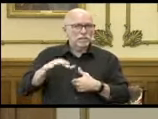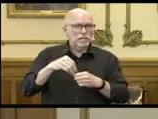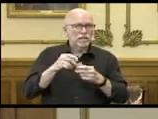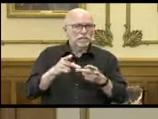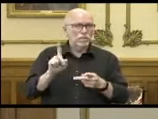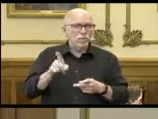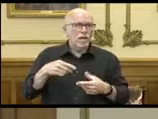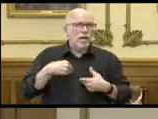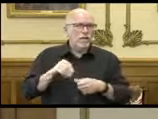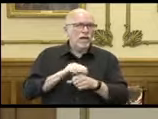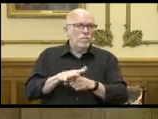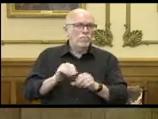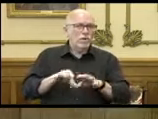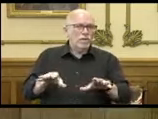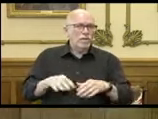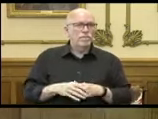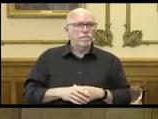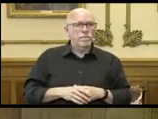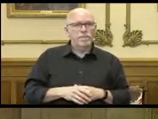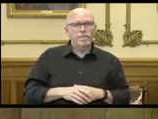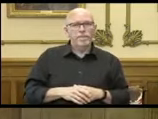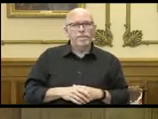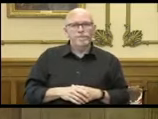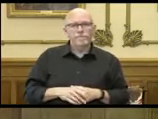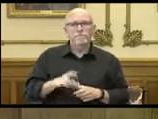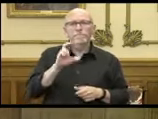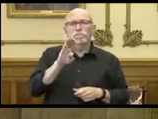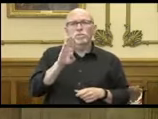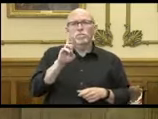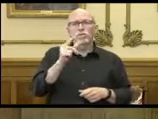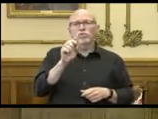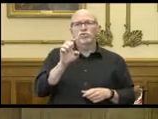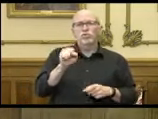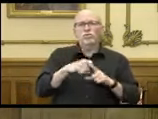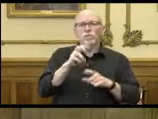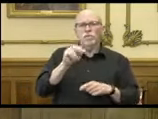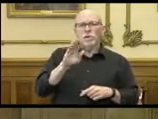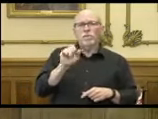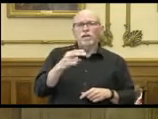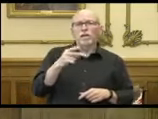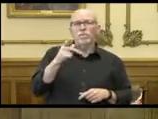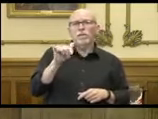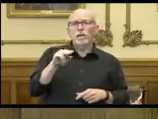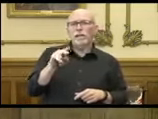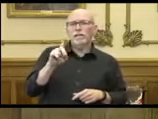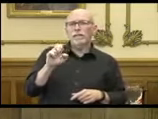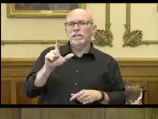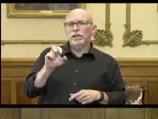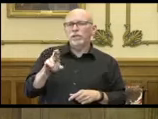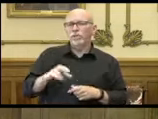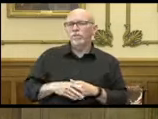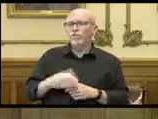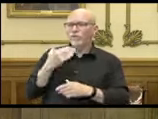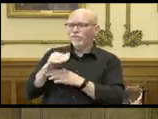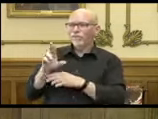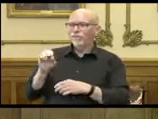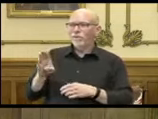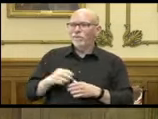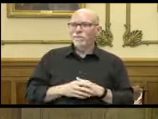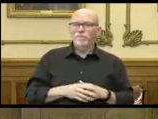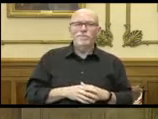facilities where there are outbreaks. Thank you. Rob Burgess, the Wabash Plain Dealer. Rob, good afternoon.